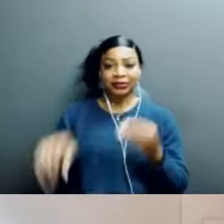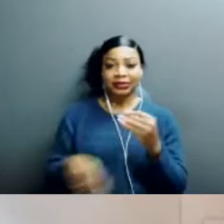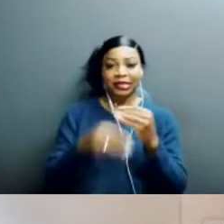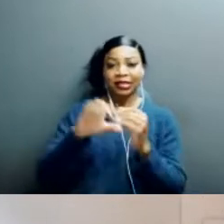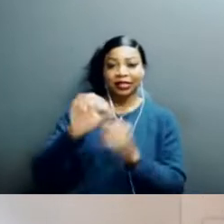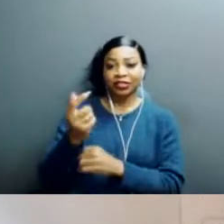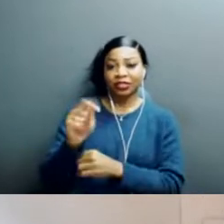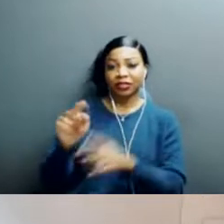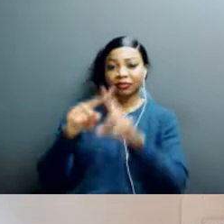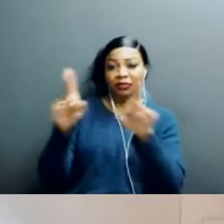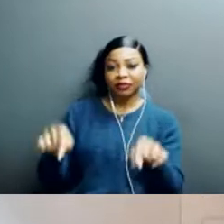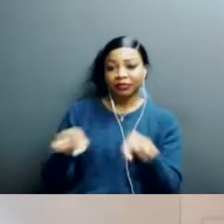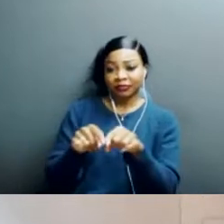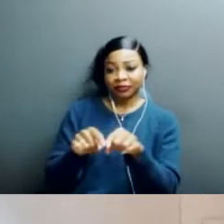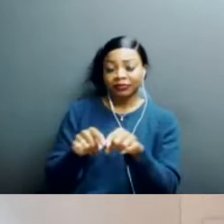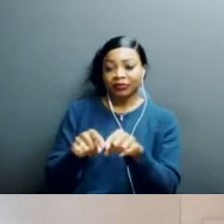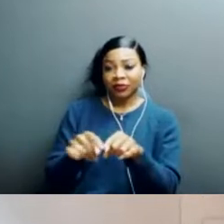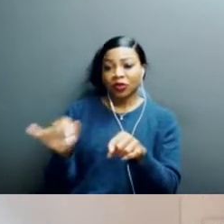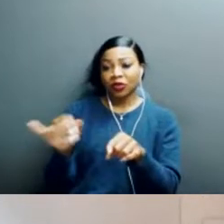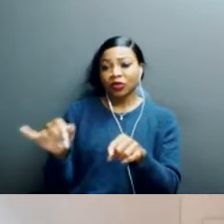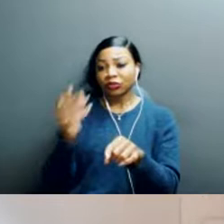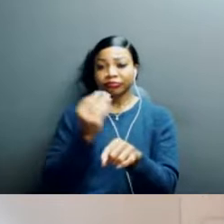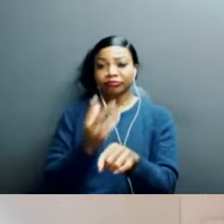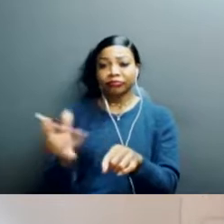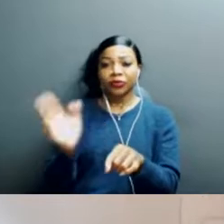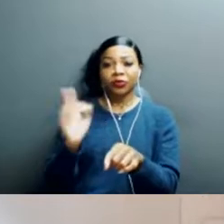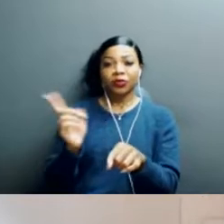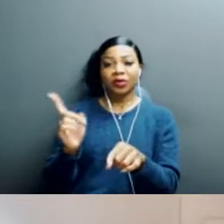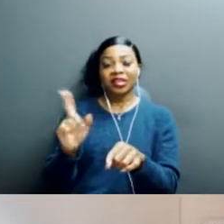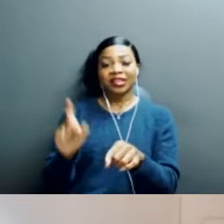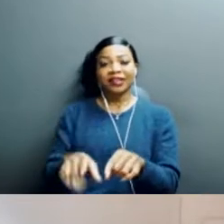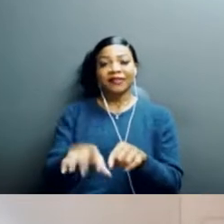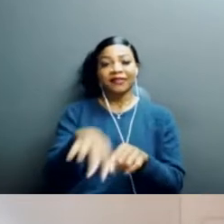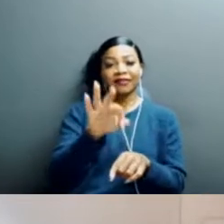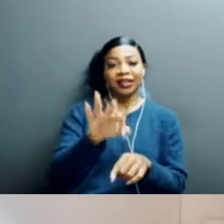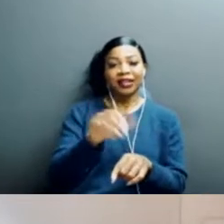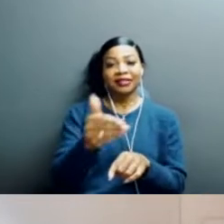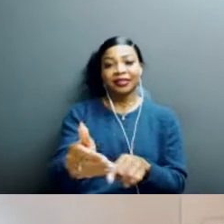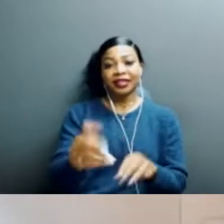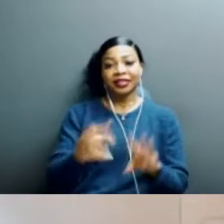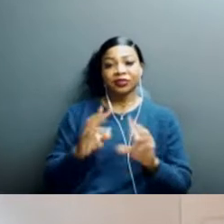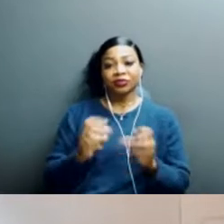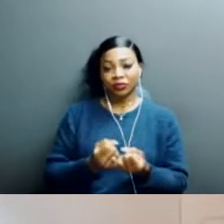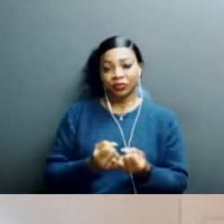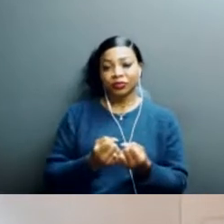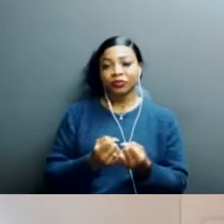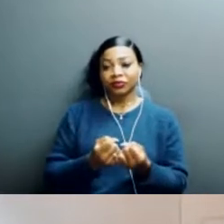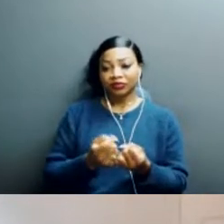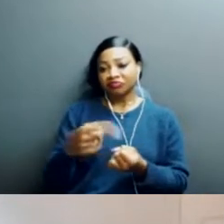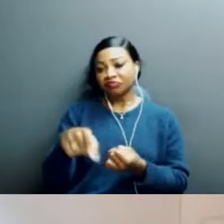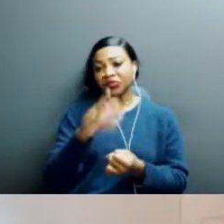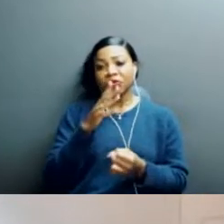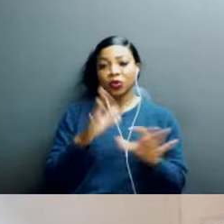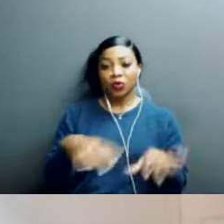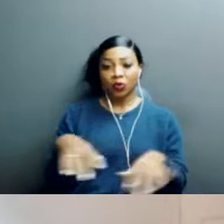box and, uh, do let people know where they can find the next session or the next webinar, um, that you will be hosting